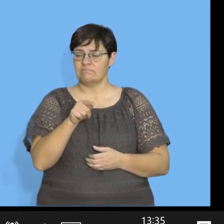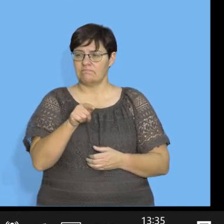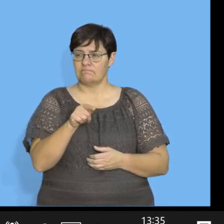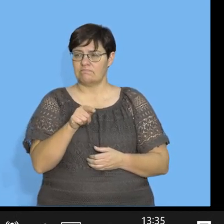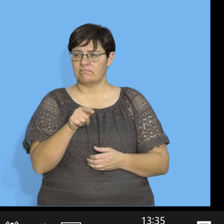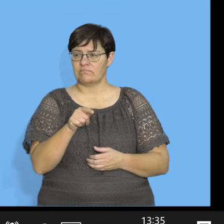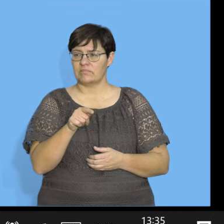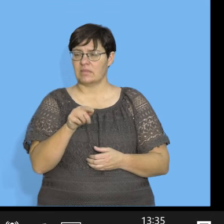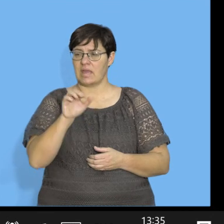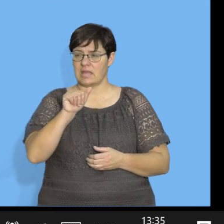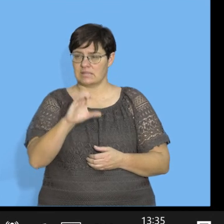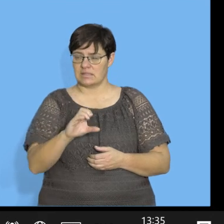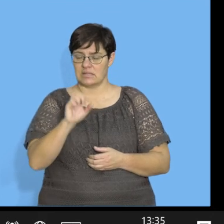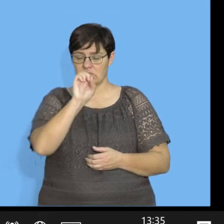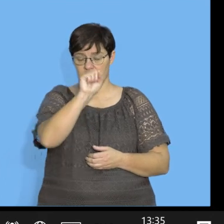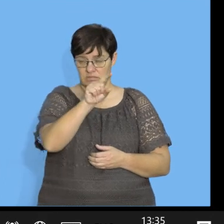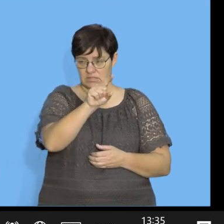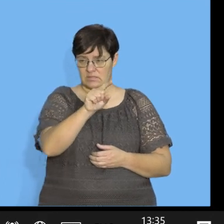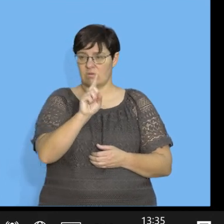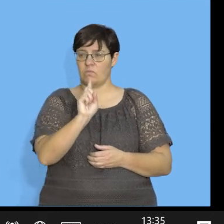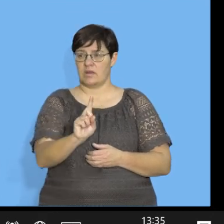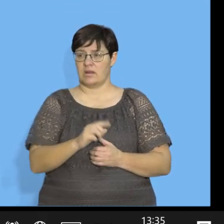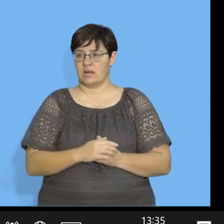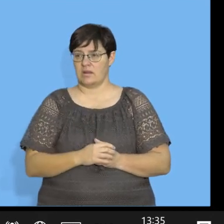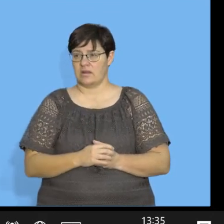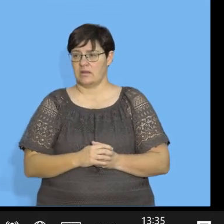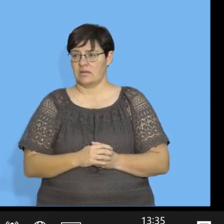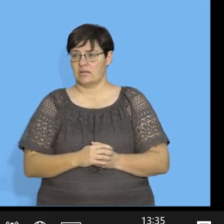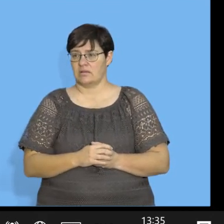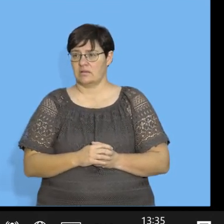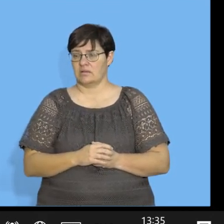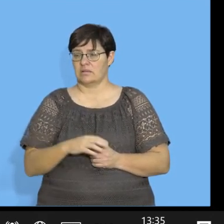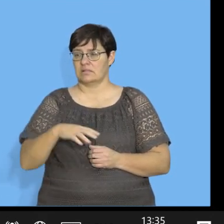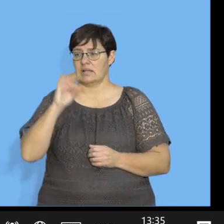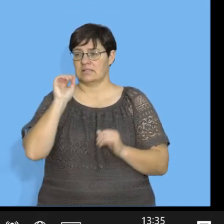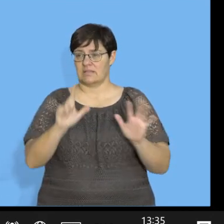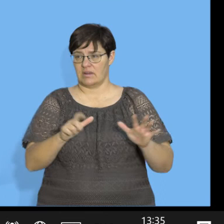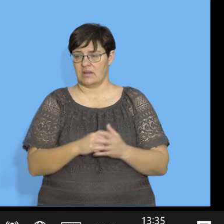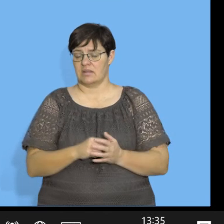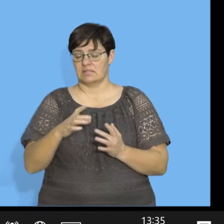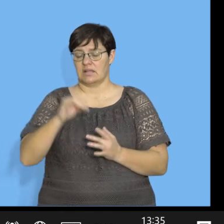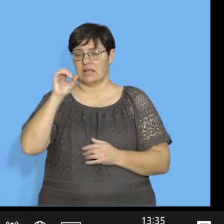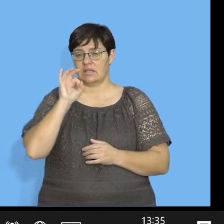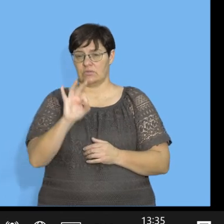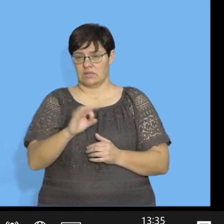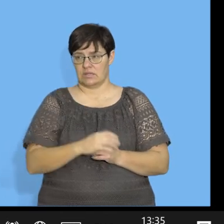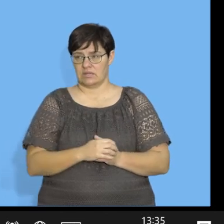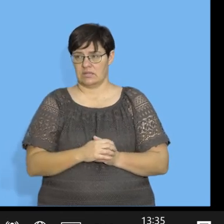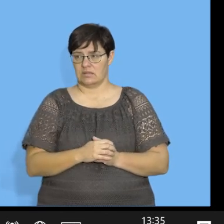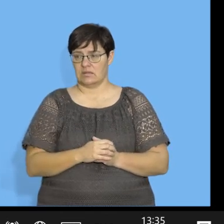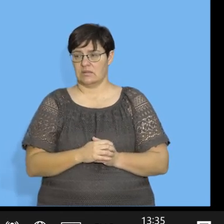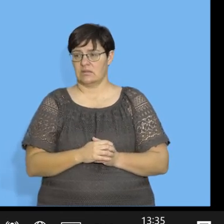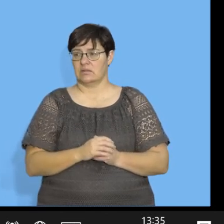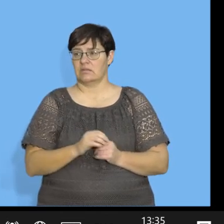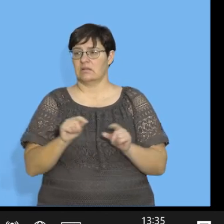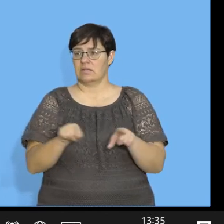So, what I have to do is actually AC, shift, 1. Then, select 7. Then,